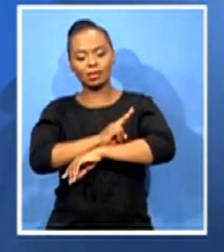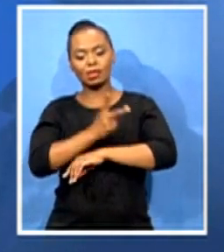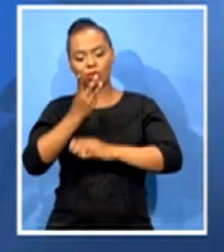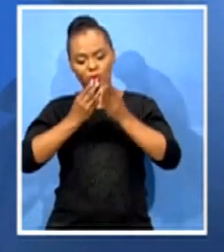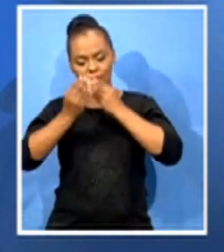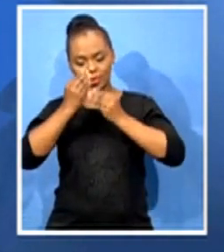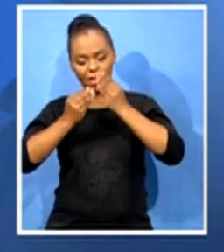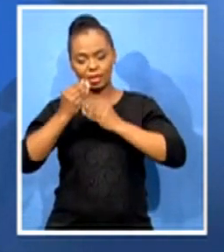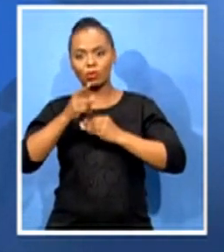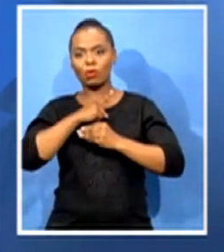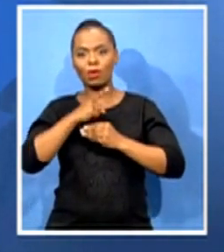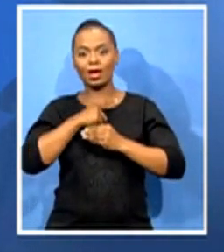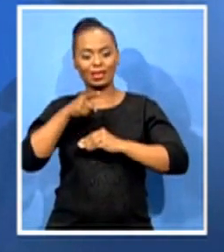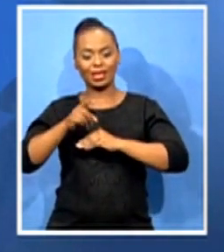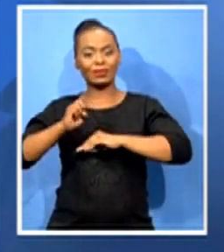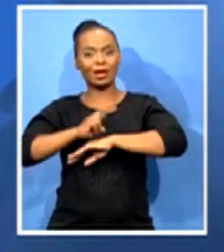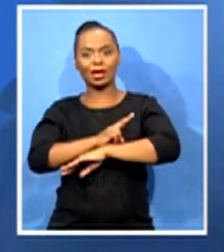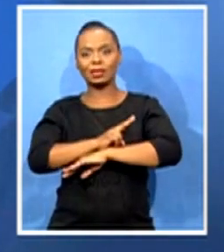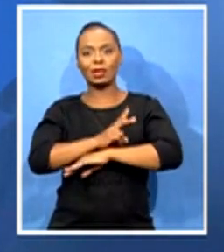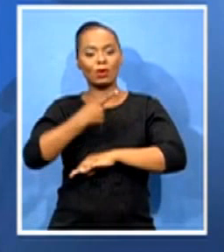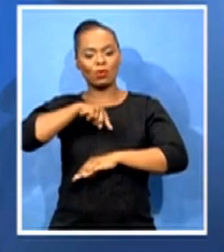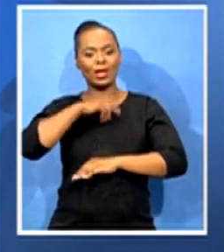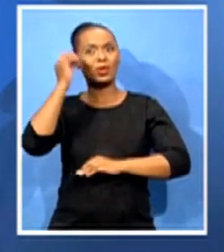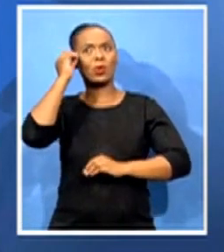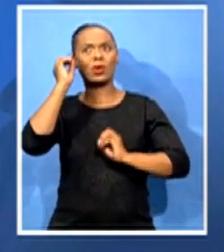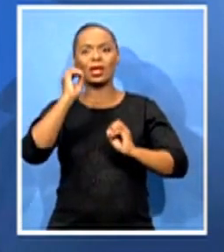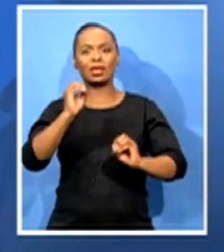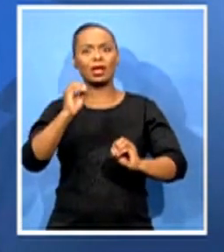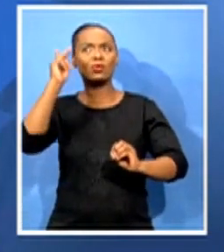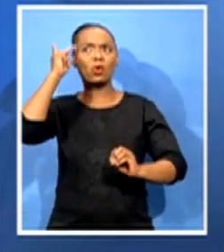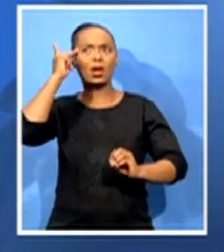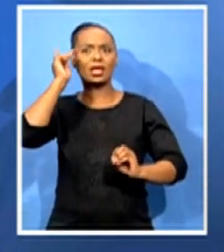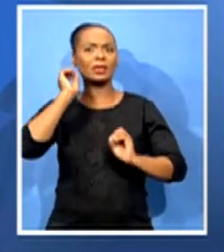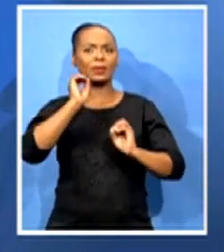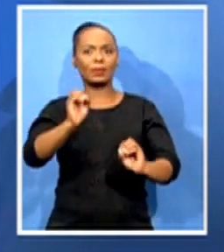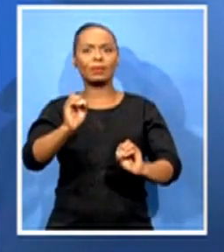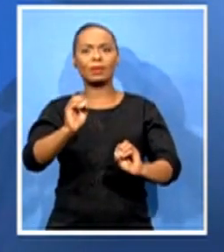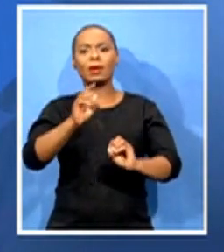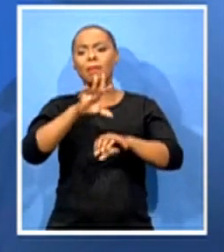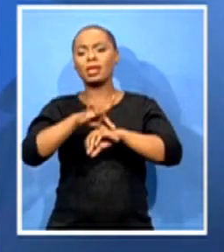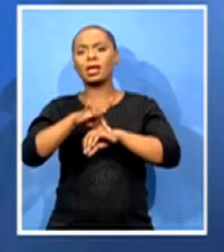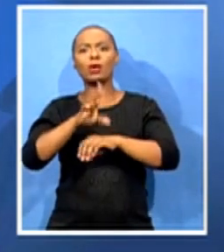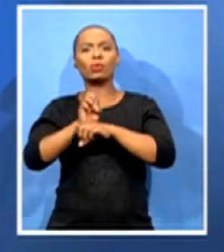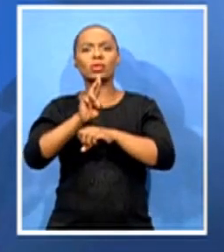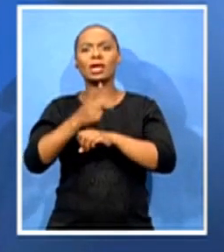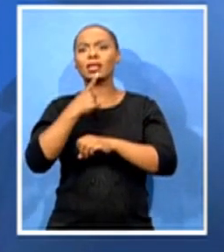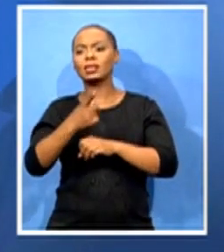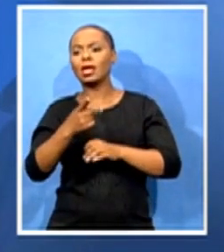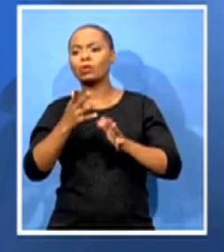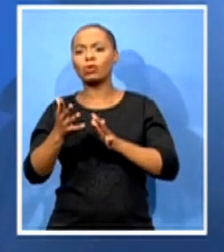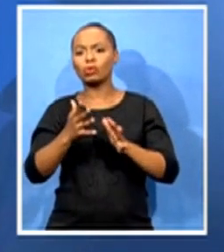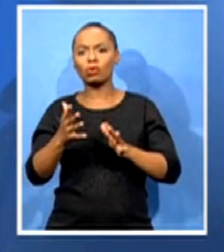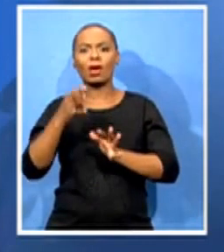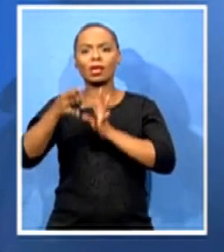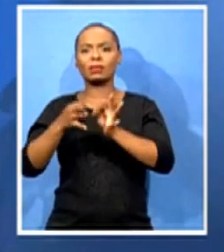about, there's no medical doctor who could have claimed that they studied it or is there in any textbook. So we were forced to